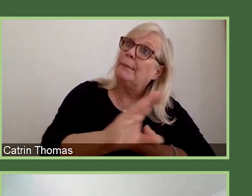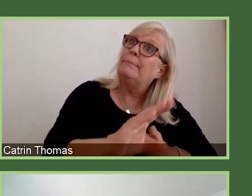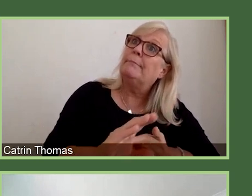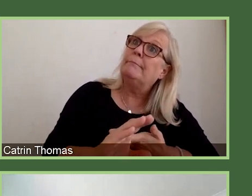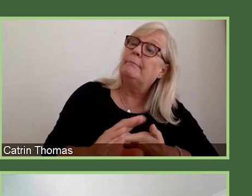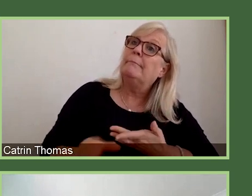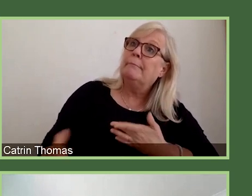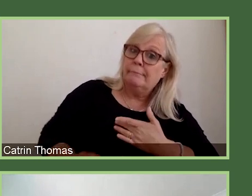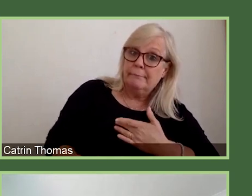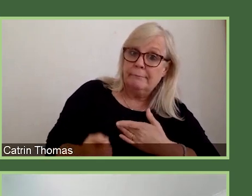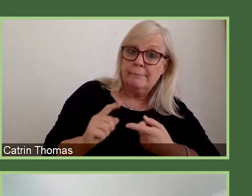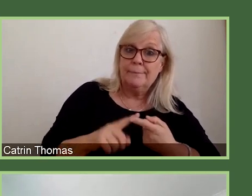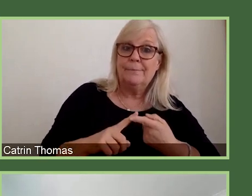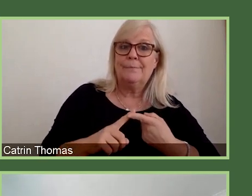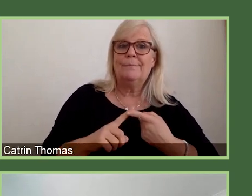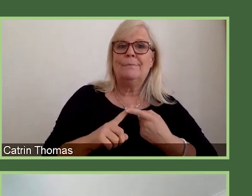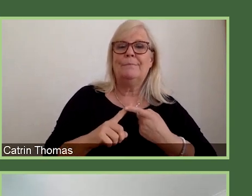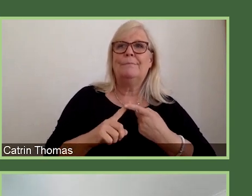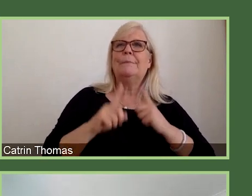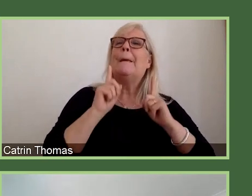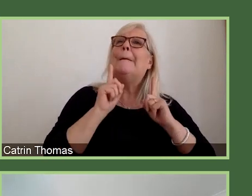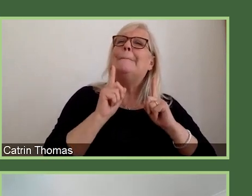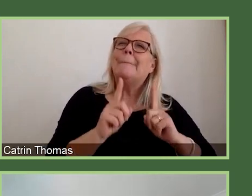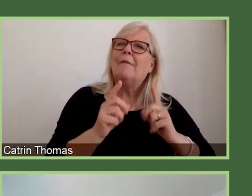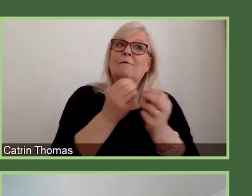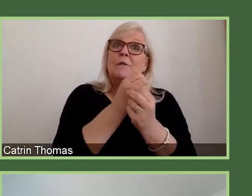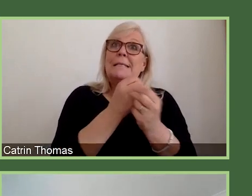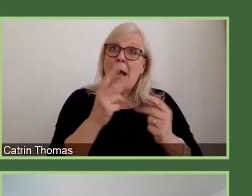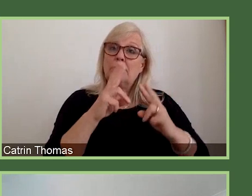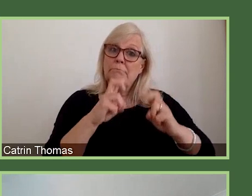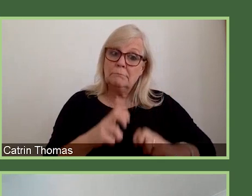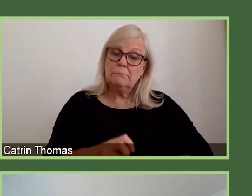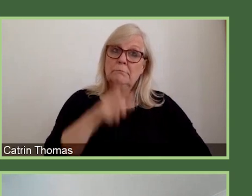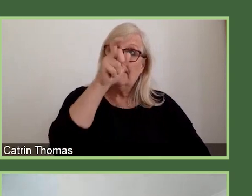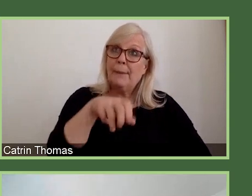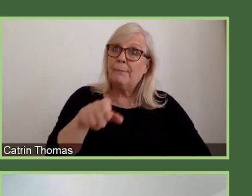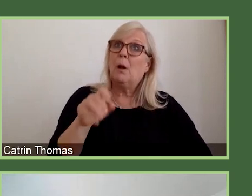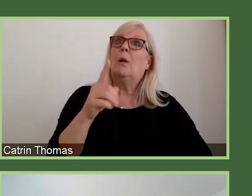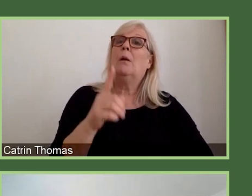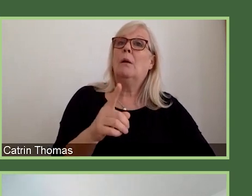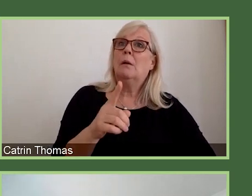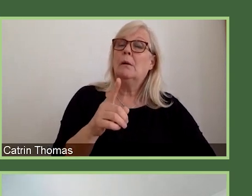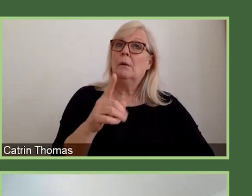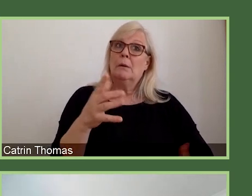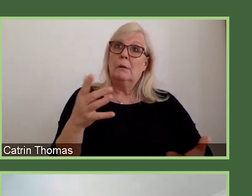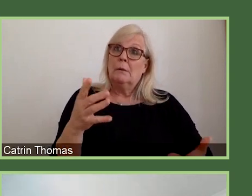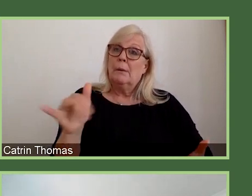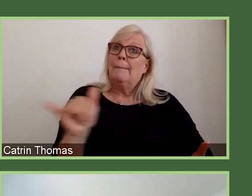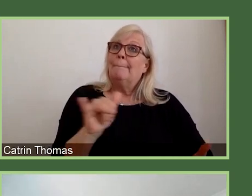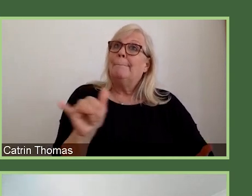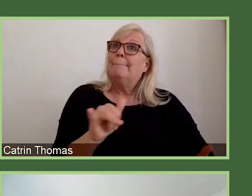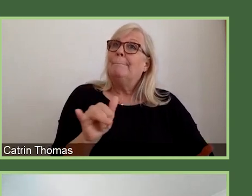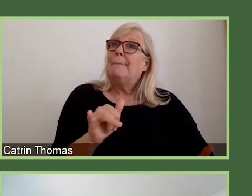But we're recognising that for some disciplines, people may reach that independence